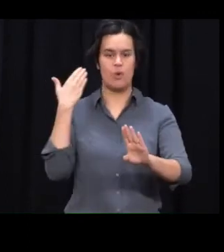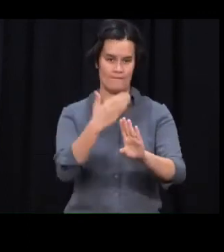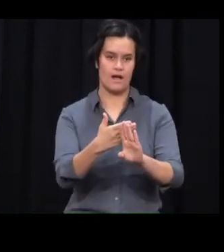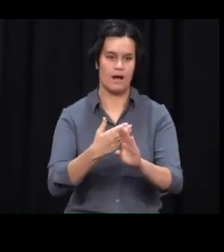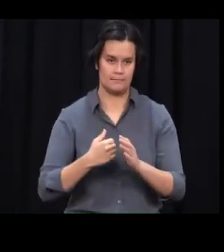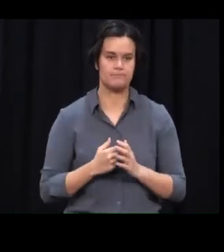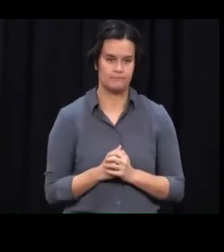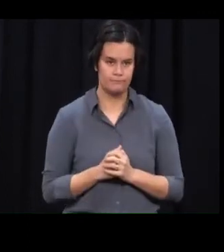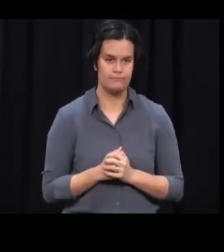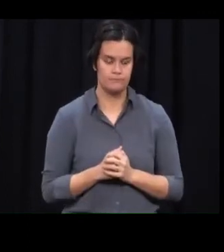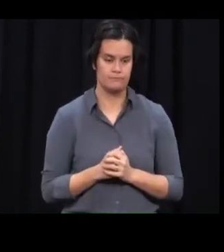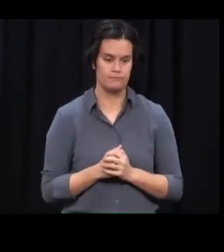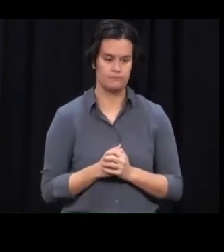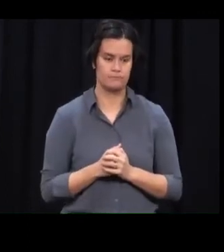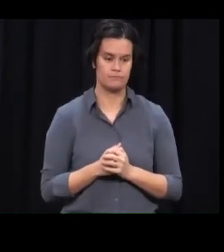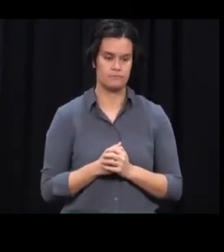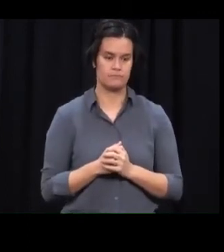the map as well.